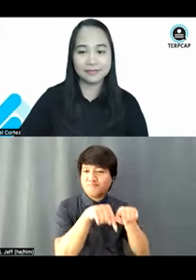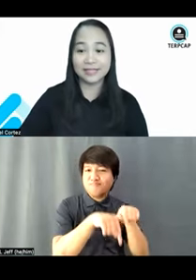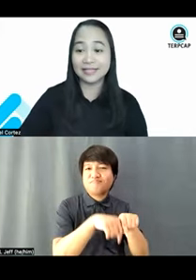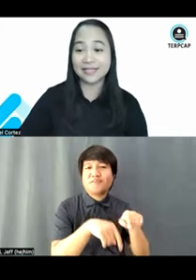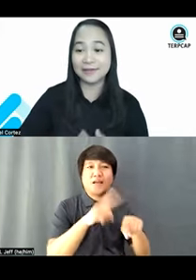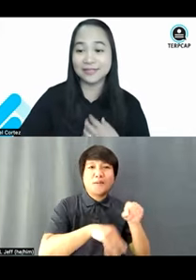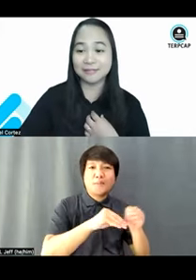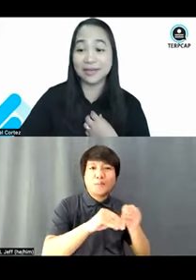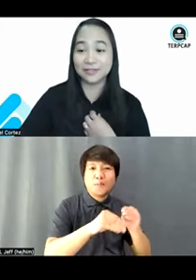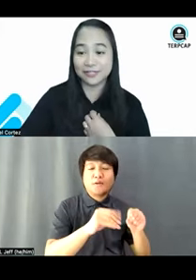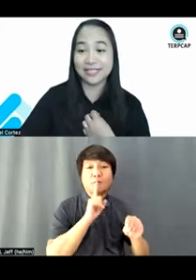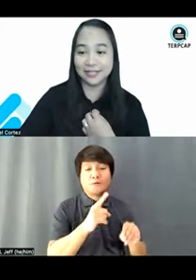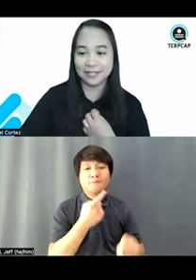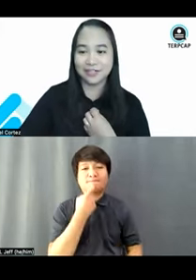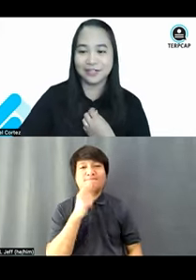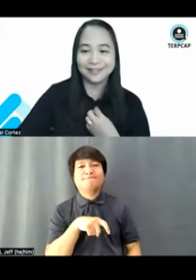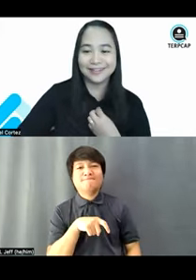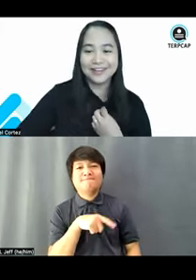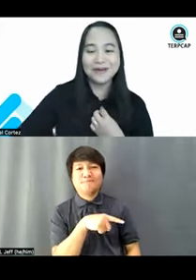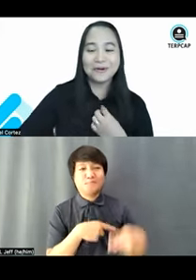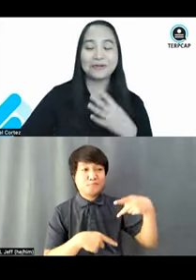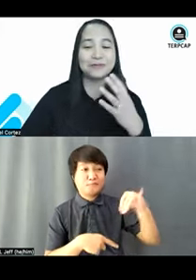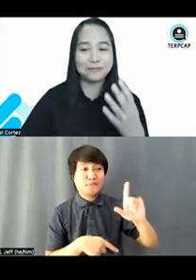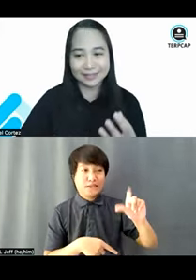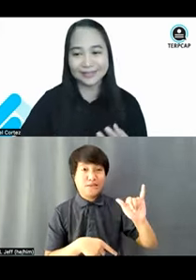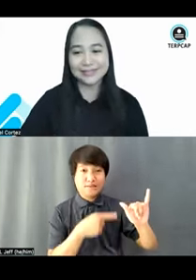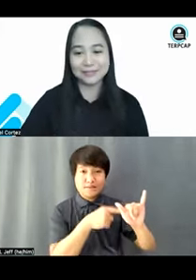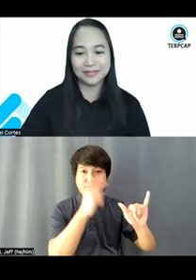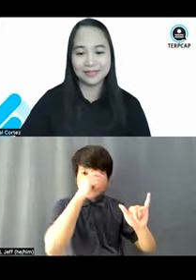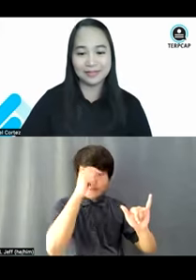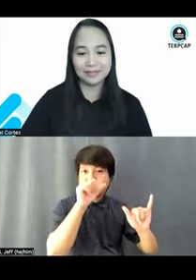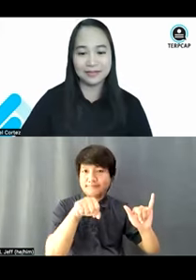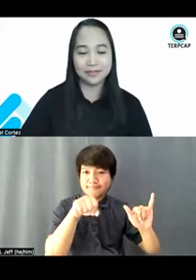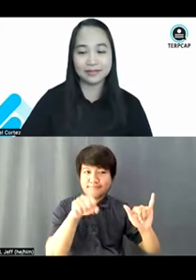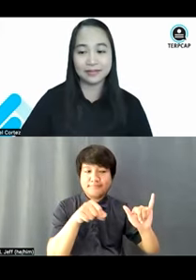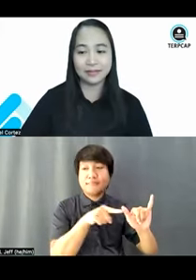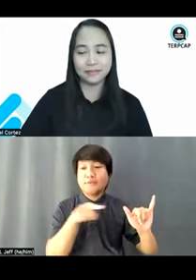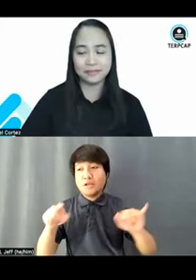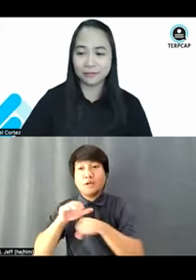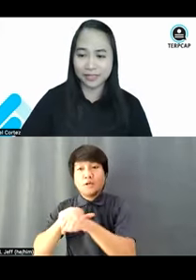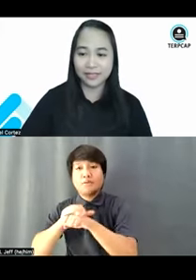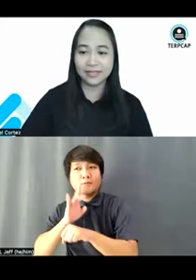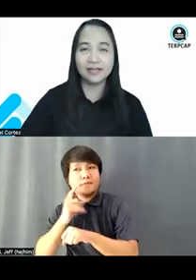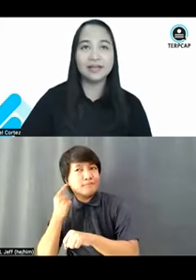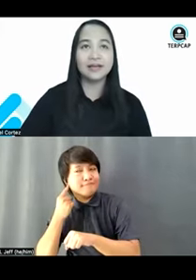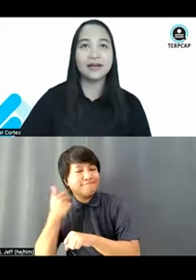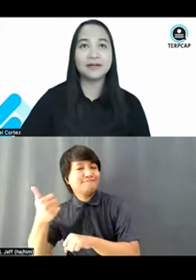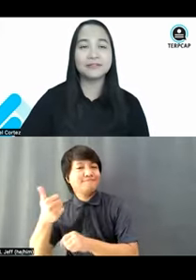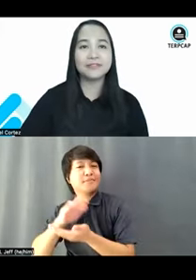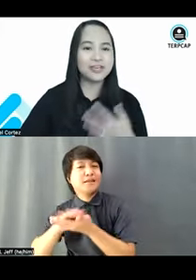It sounds better in English. Orthopedic disability. But really,